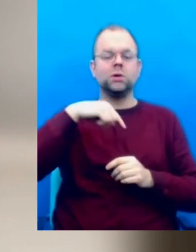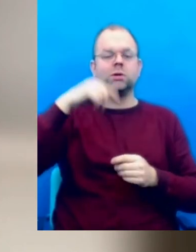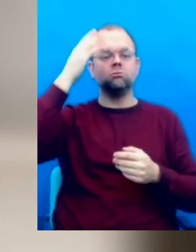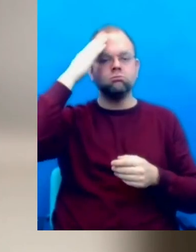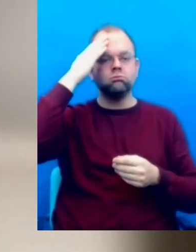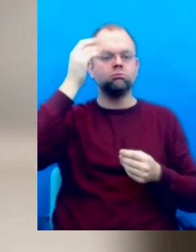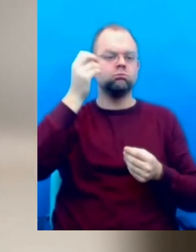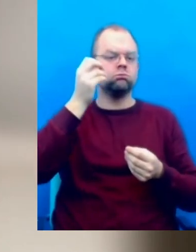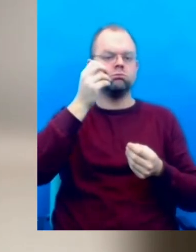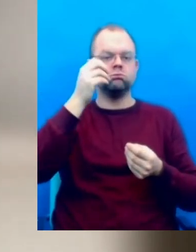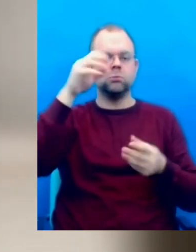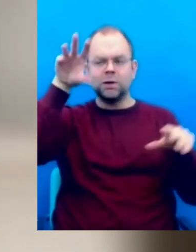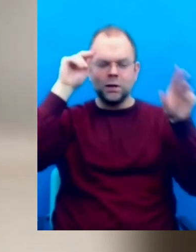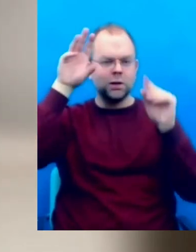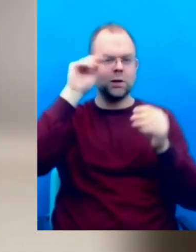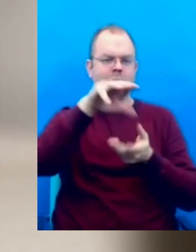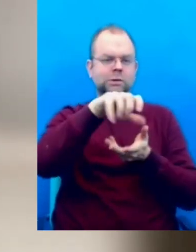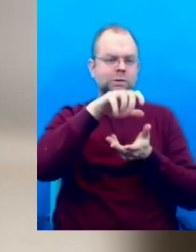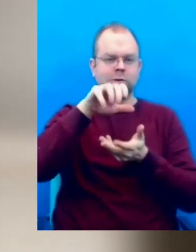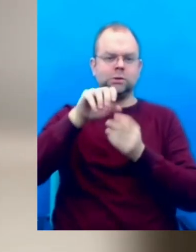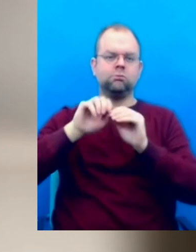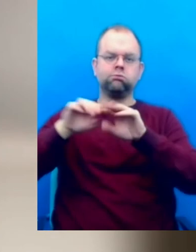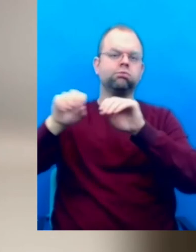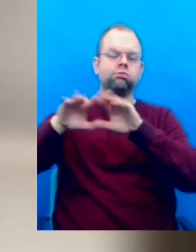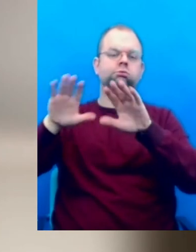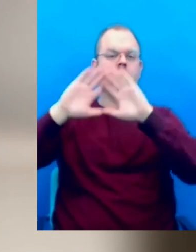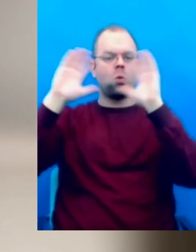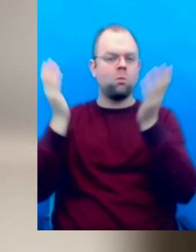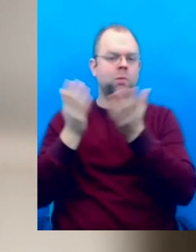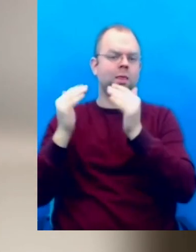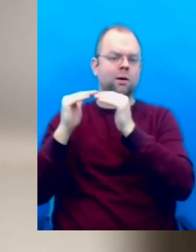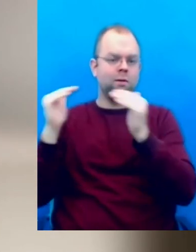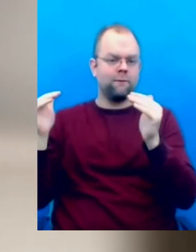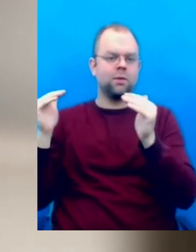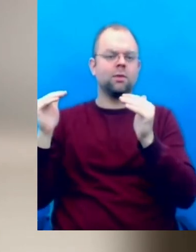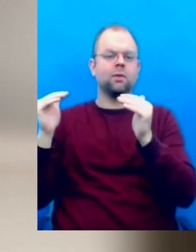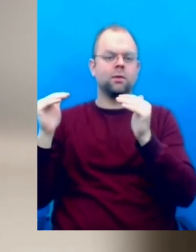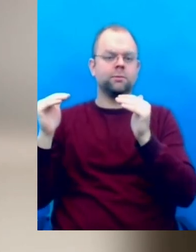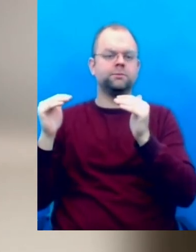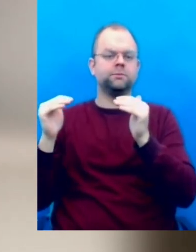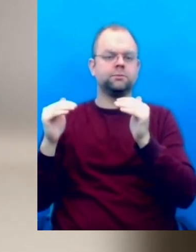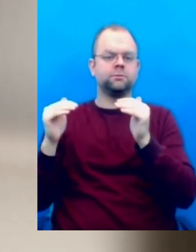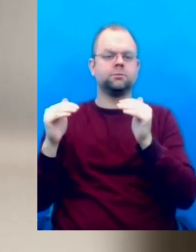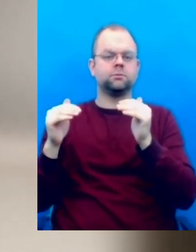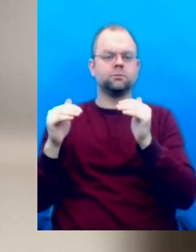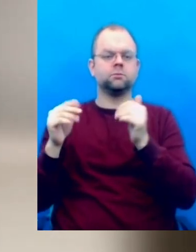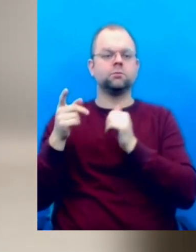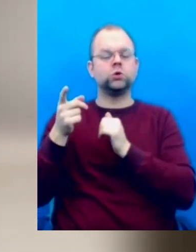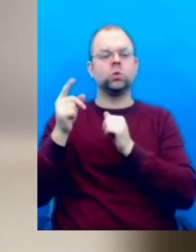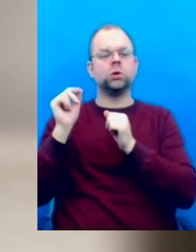out now a software that you can implement and easy implement in different countries. So,